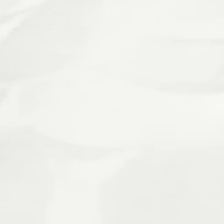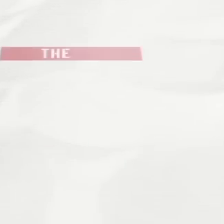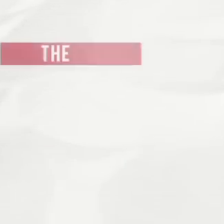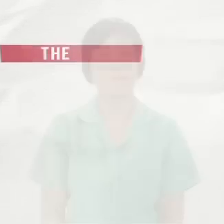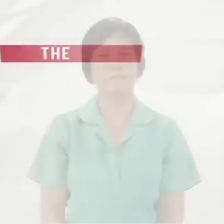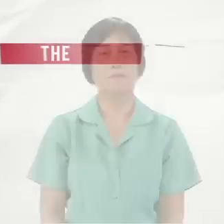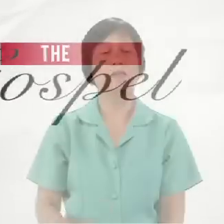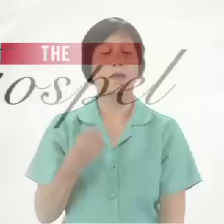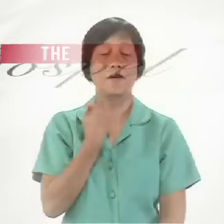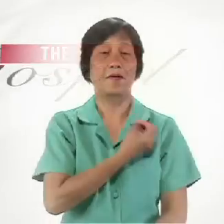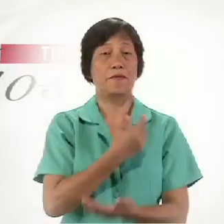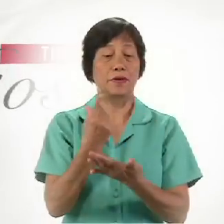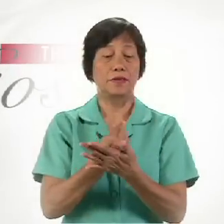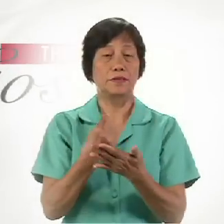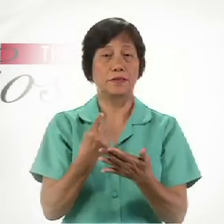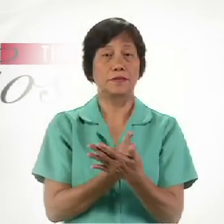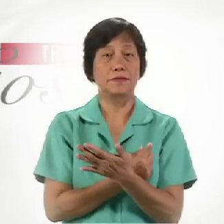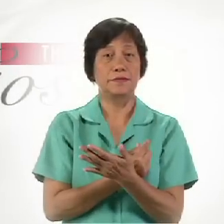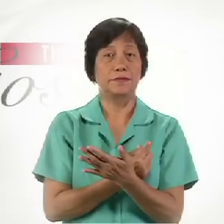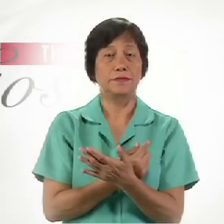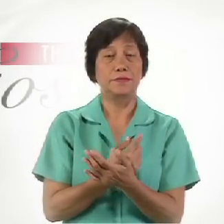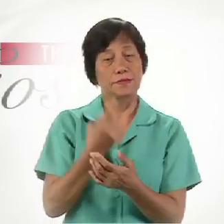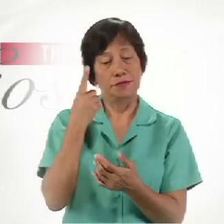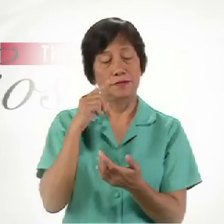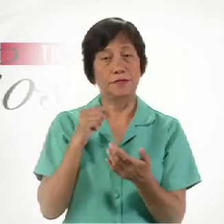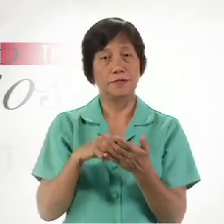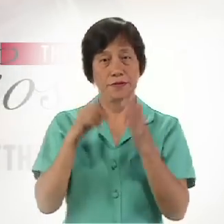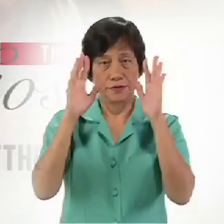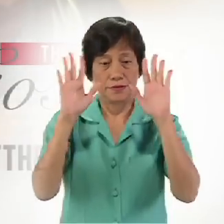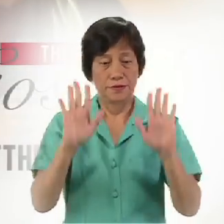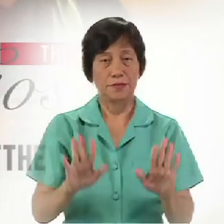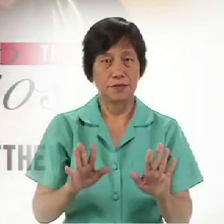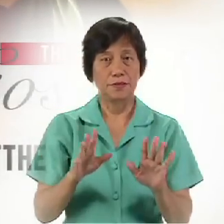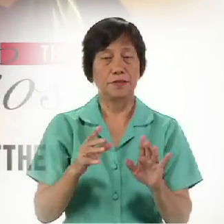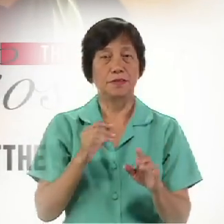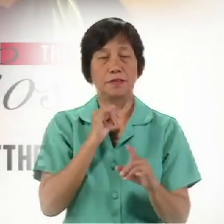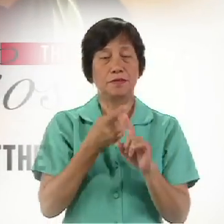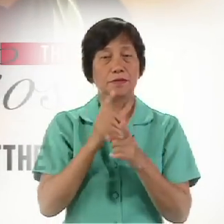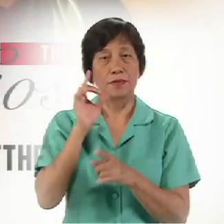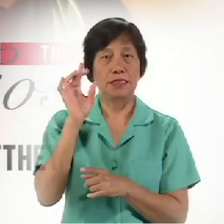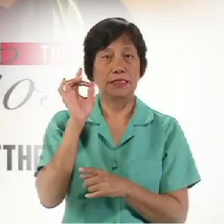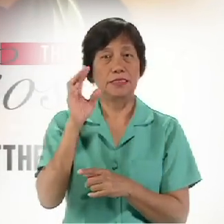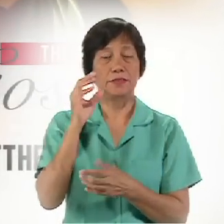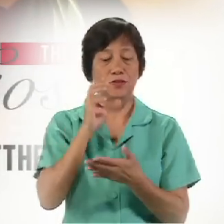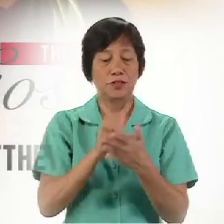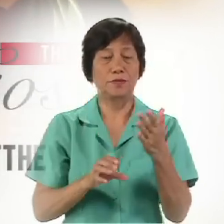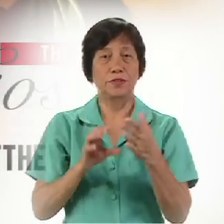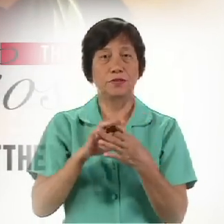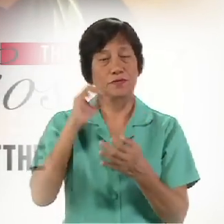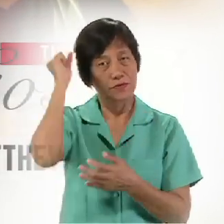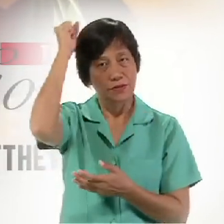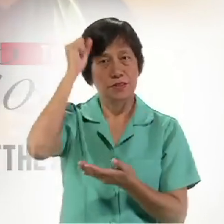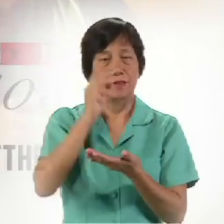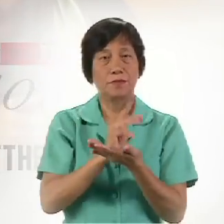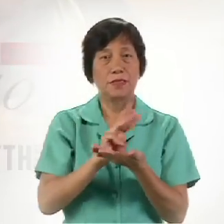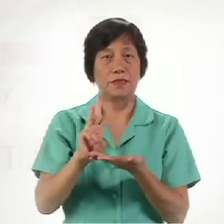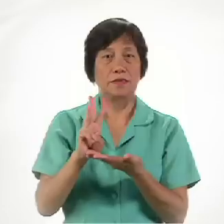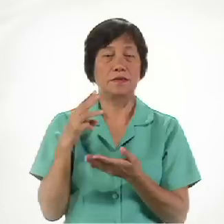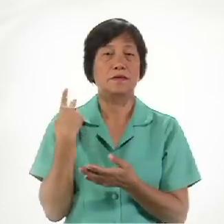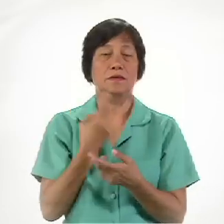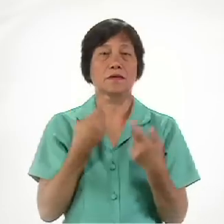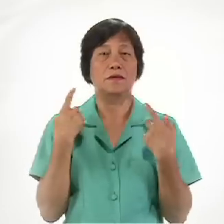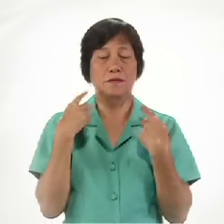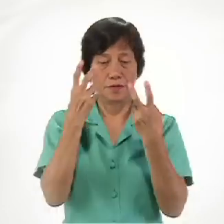Our Gospel passage for this Sunday Is taken from the 18th chapter of St. Matthew We have been reflecting